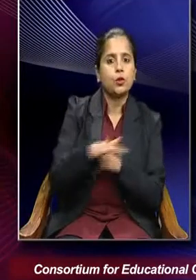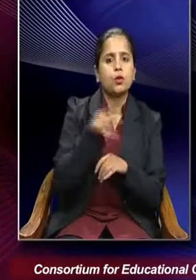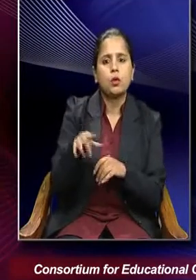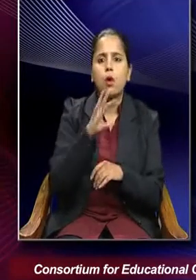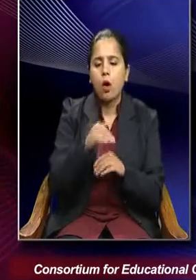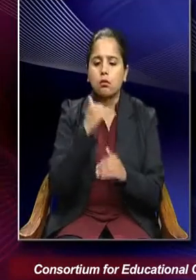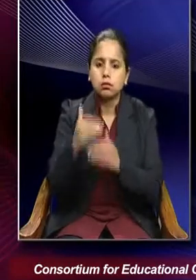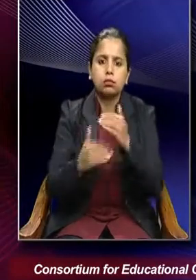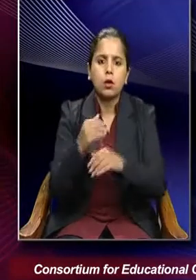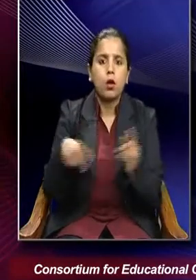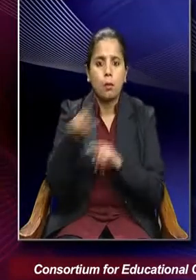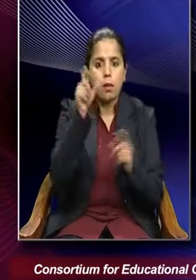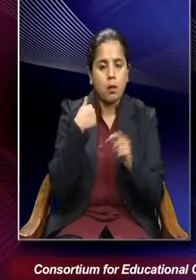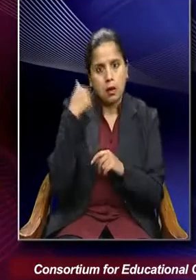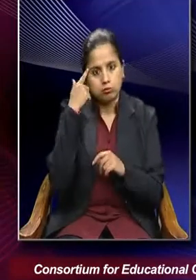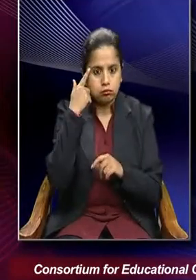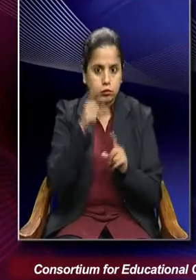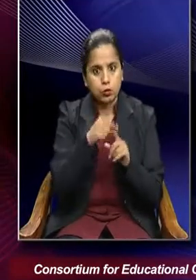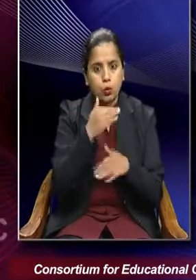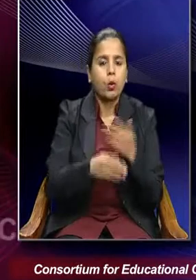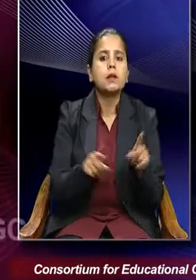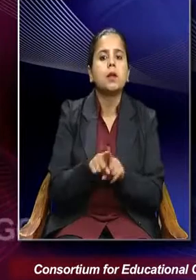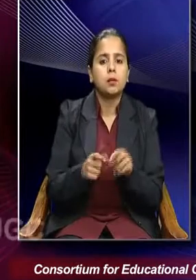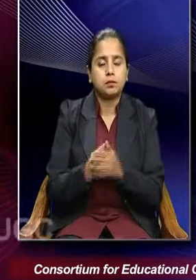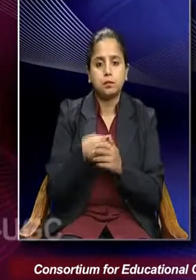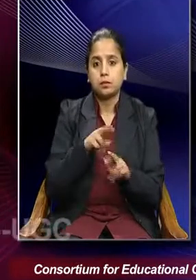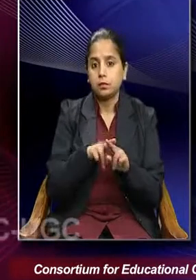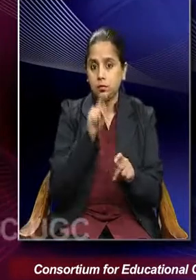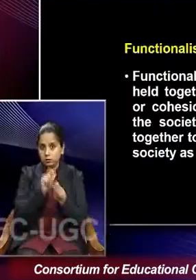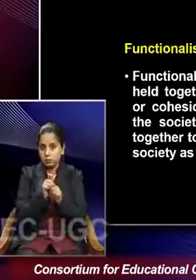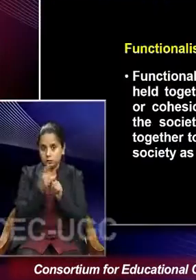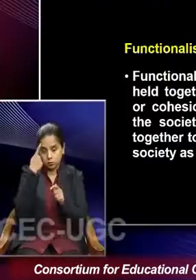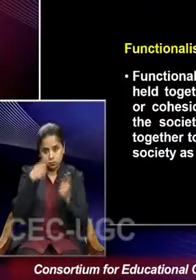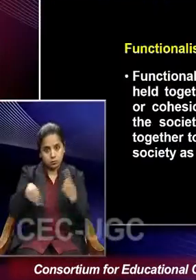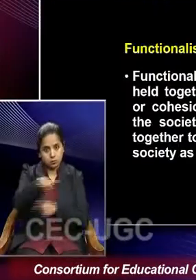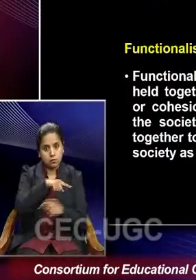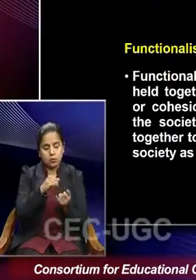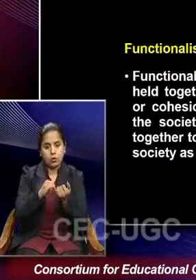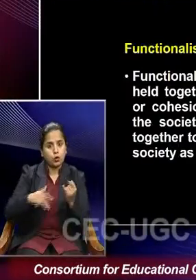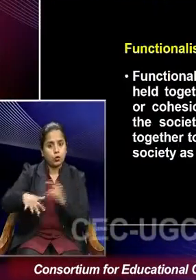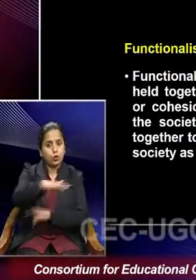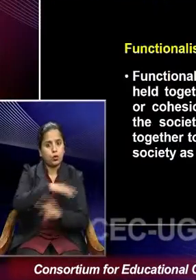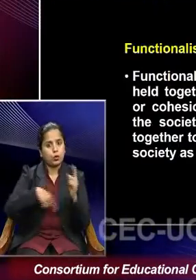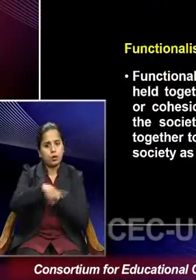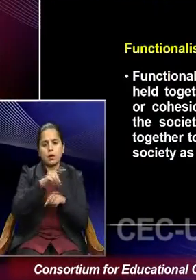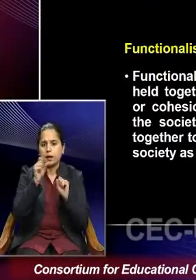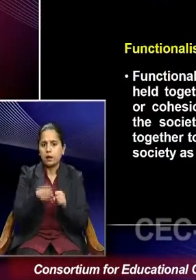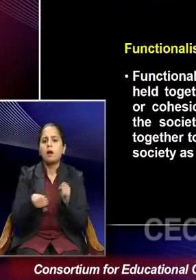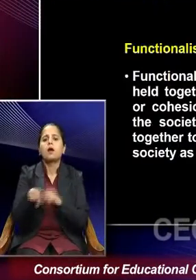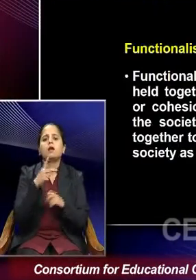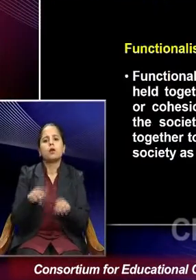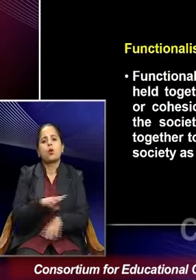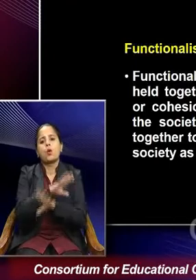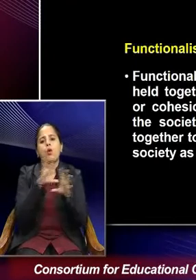everybody is consenting to. Functionalists believe that society can exist as a